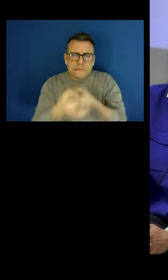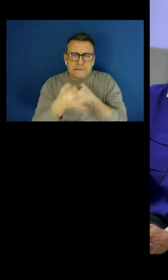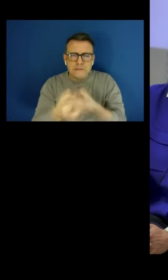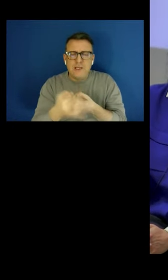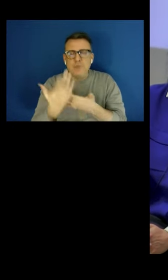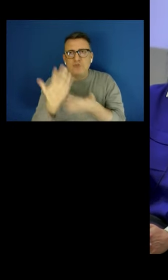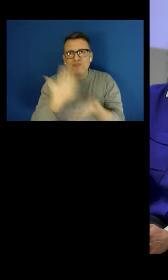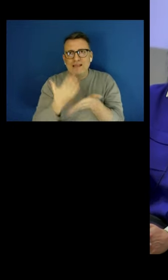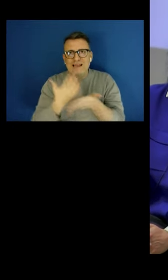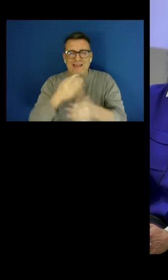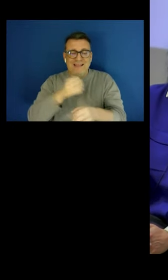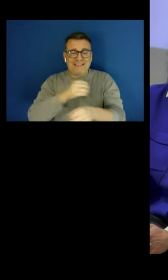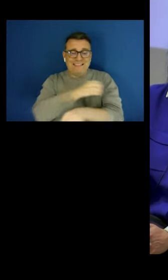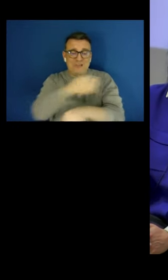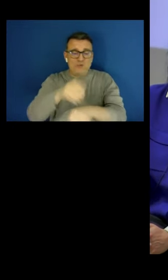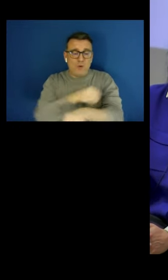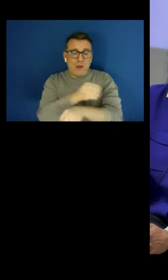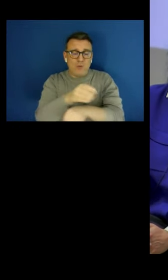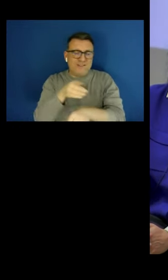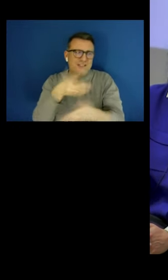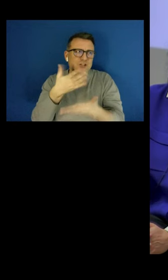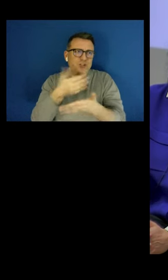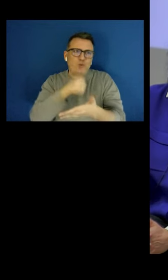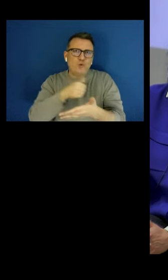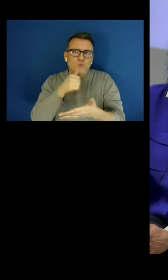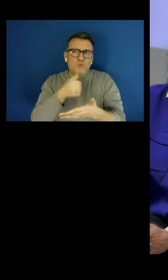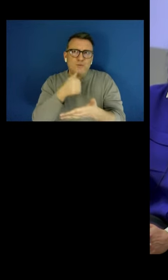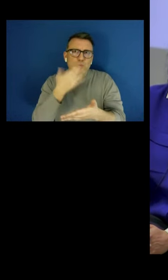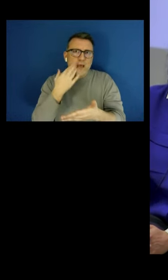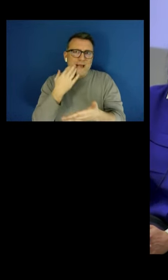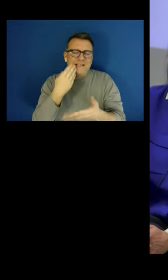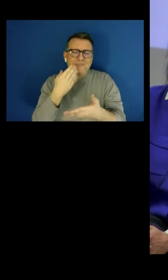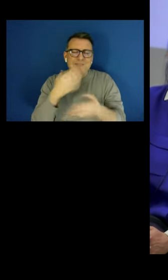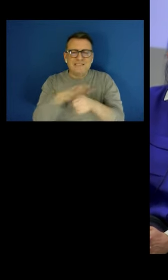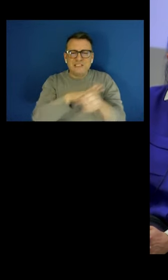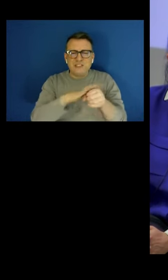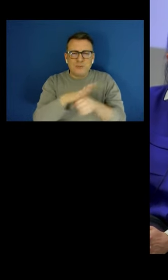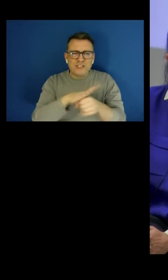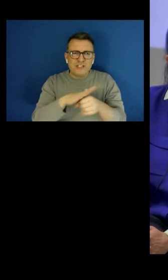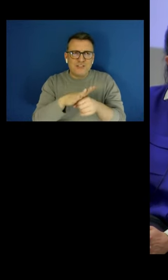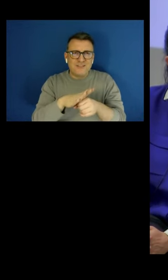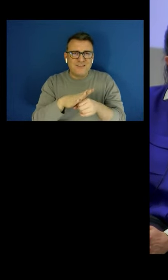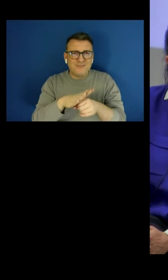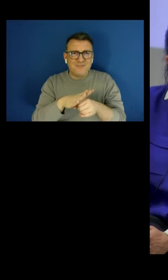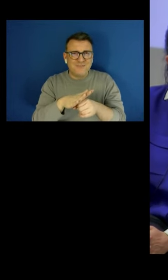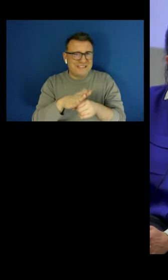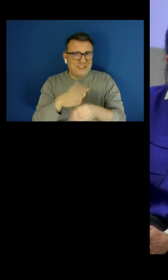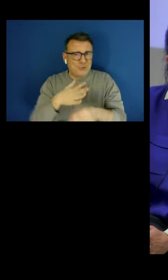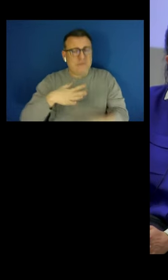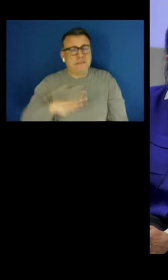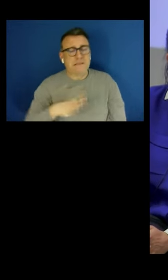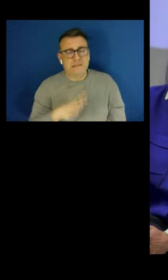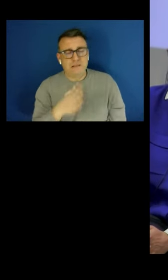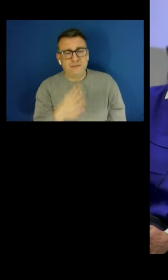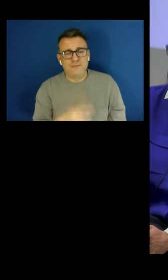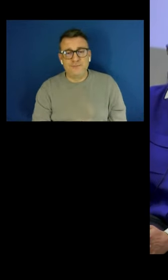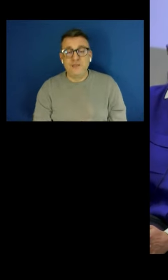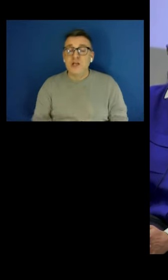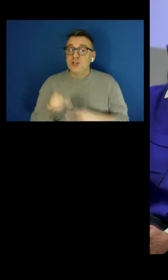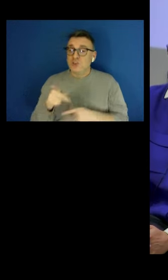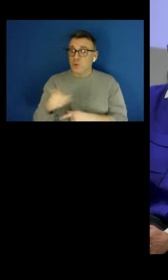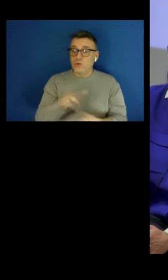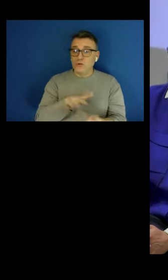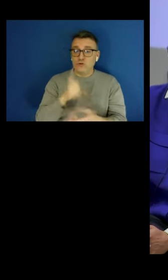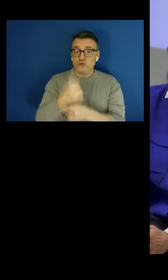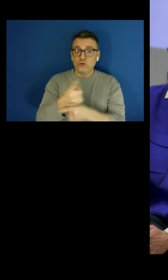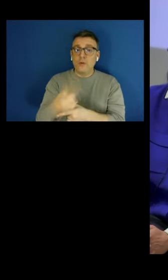which are not necessary. In terms of the shift of culture, I completely agree with you on